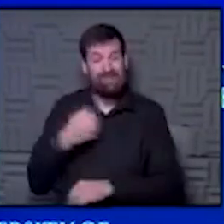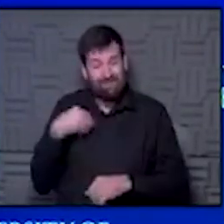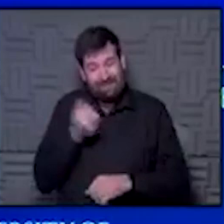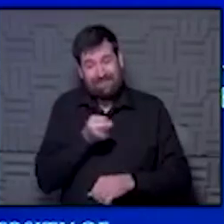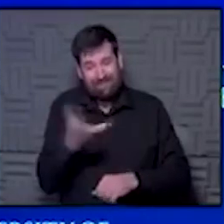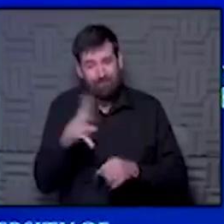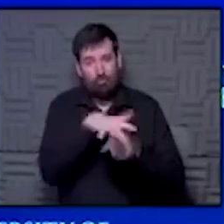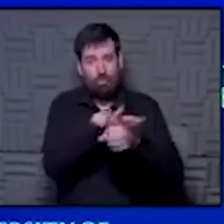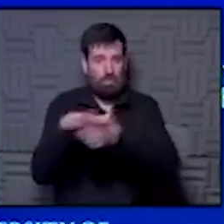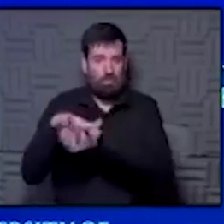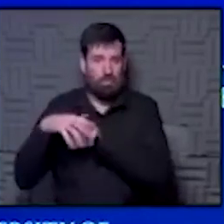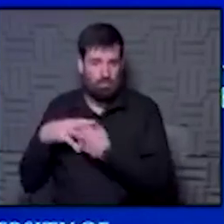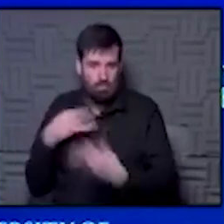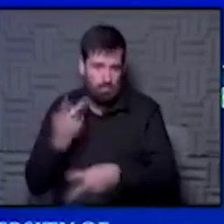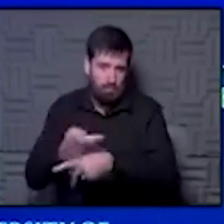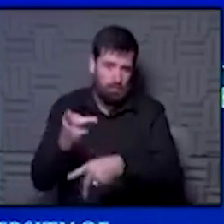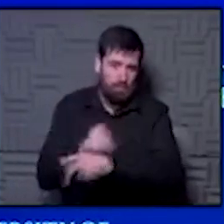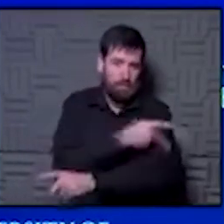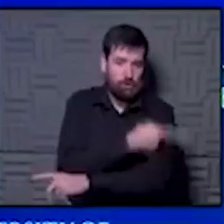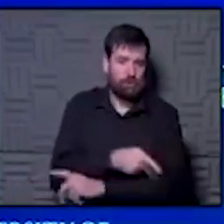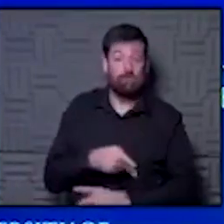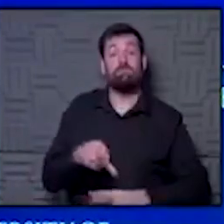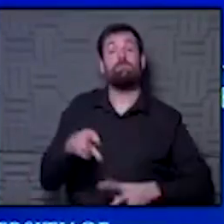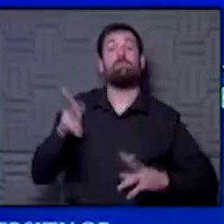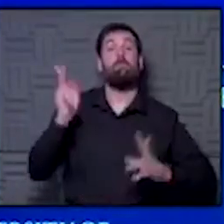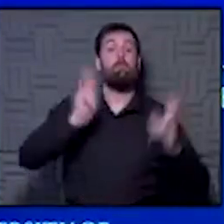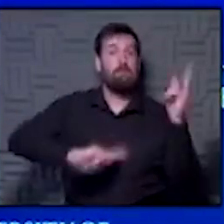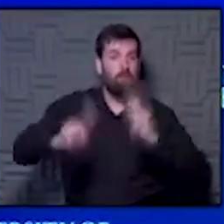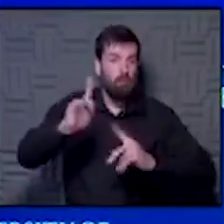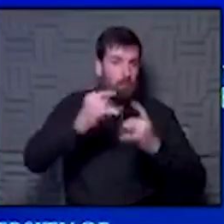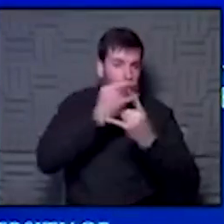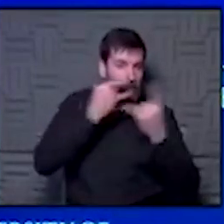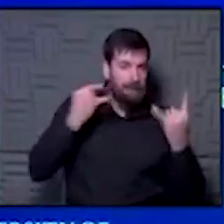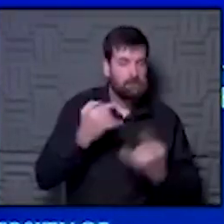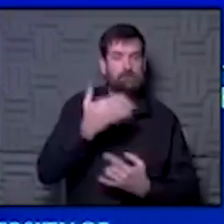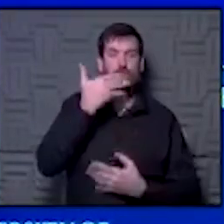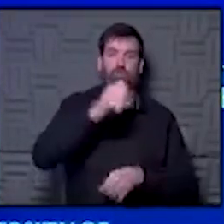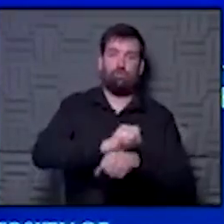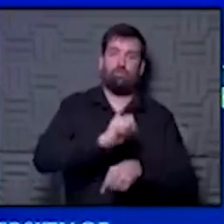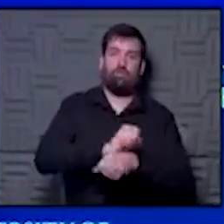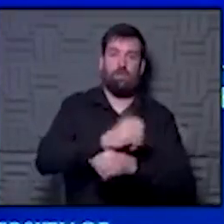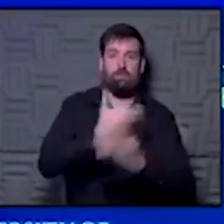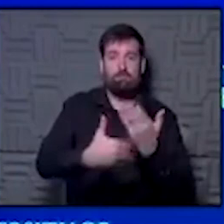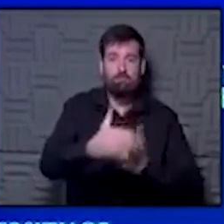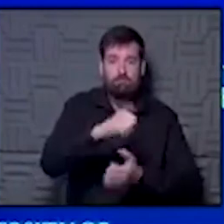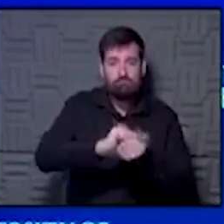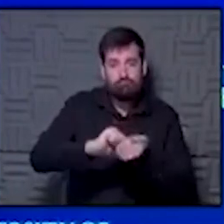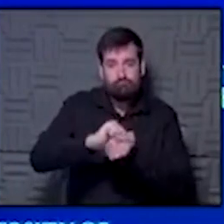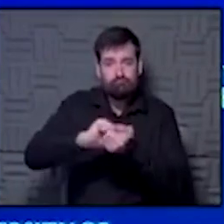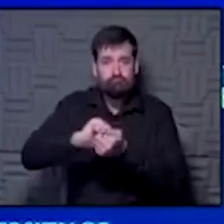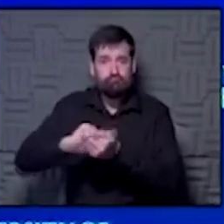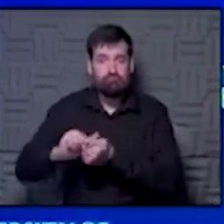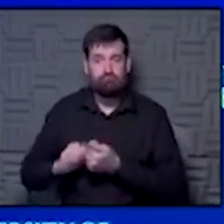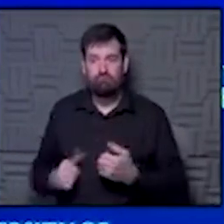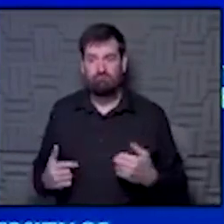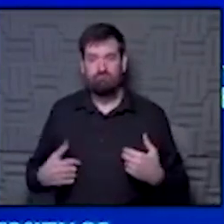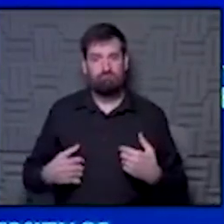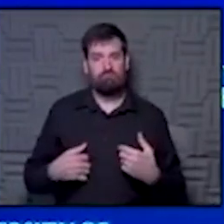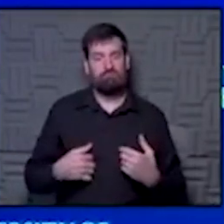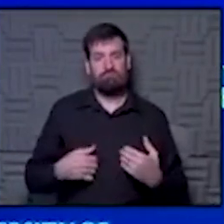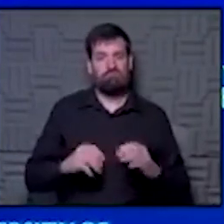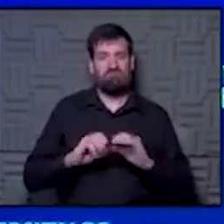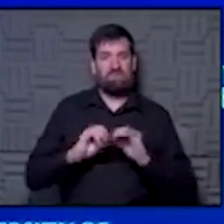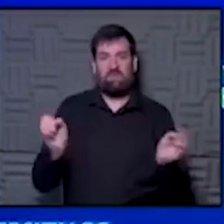taking care of COVID patients. With people wearing masks and doing a good job of washing their hands and things, we're not seeing